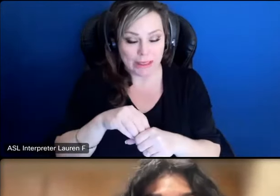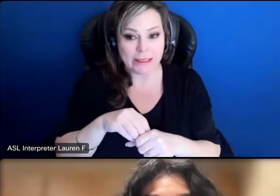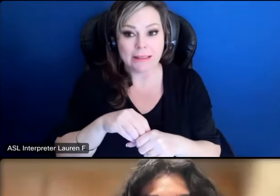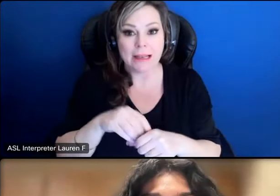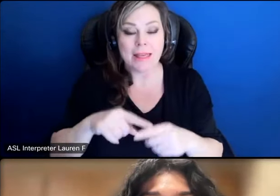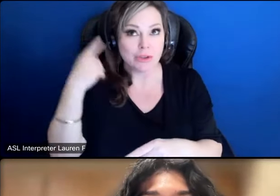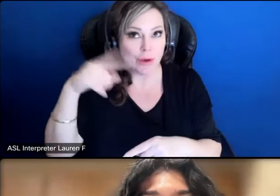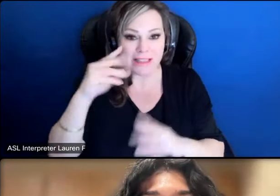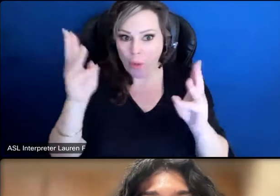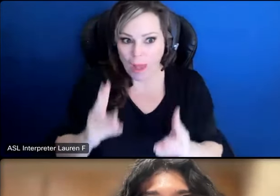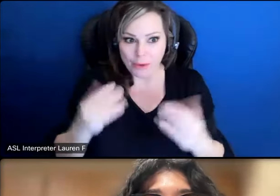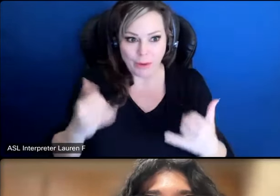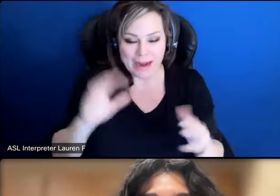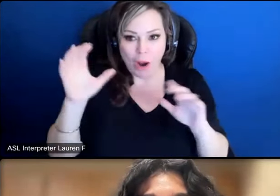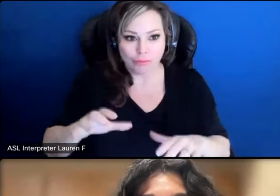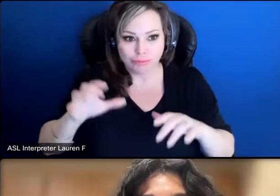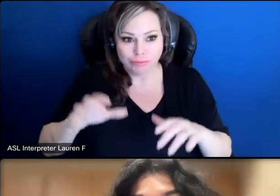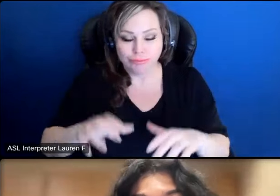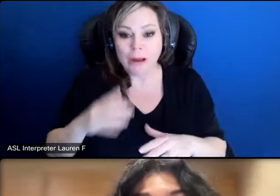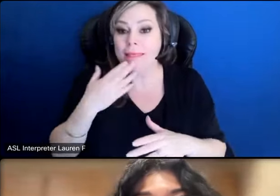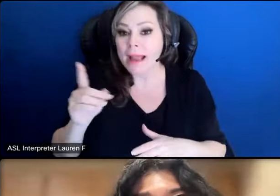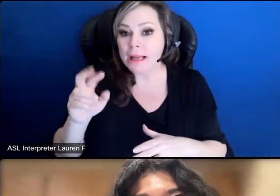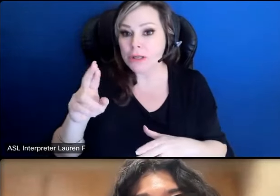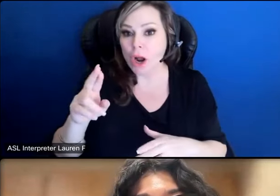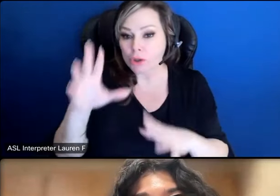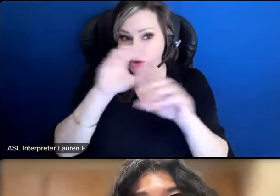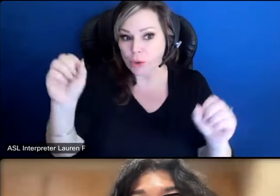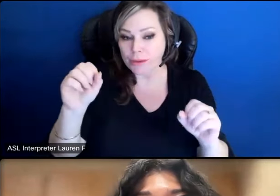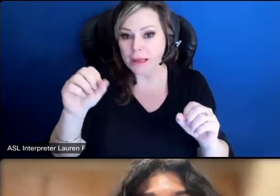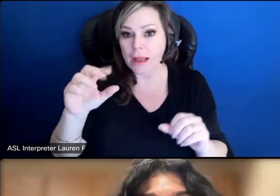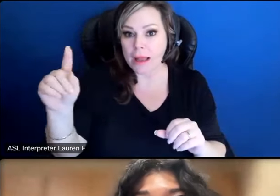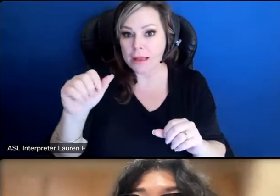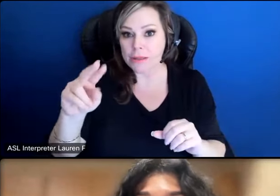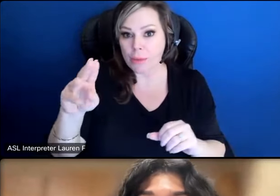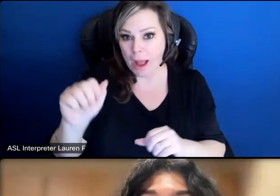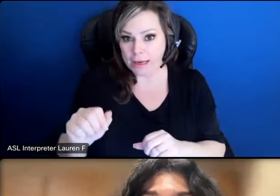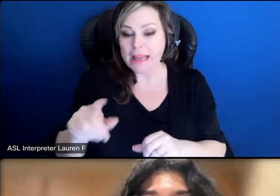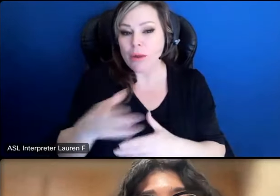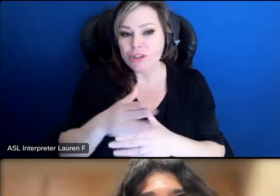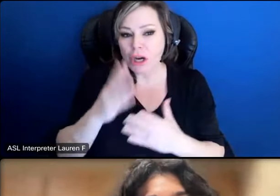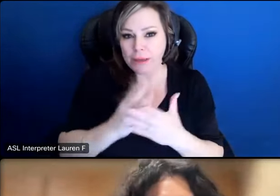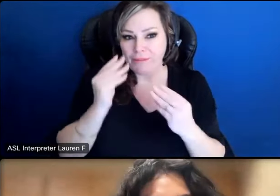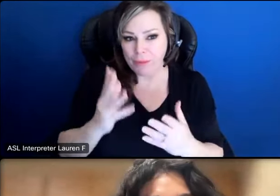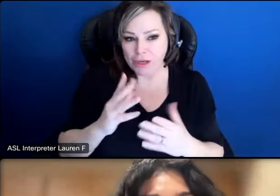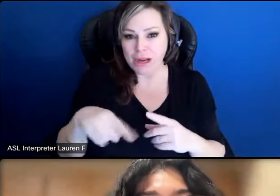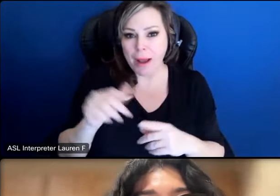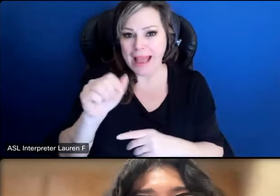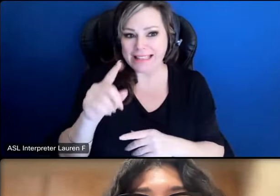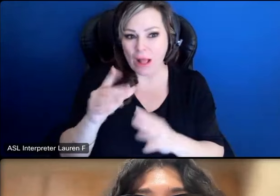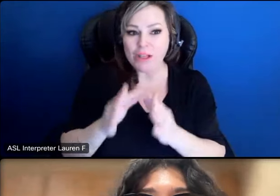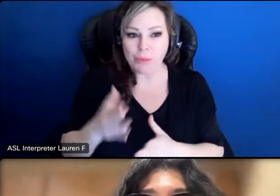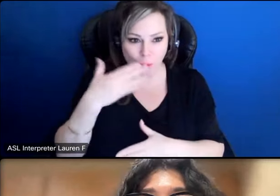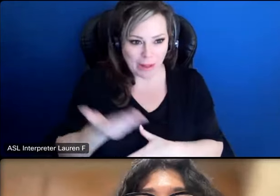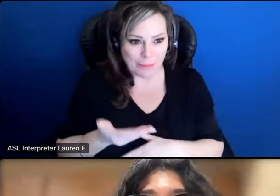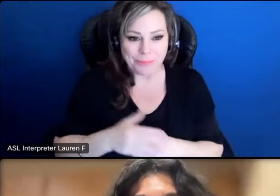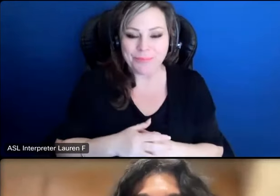crazy crazy weather that we're having and i also want to thank dr our superintendent dr roberts armani for being here tonight he'll be sharing some insight into our asl interpreters as